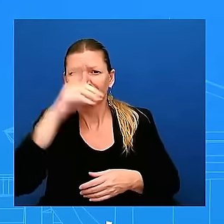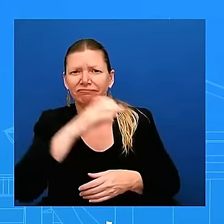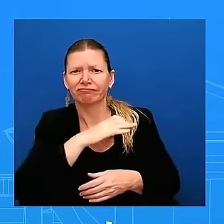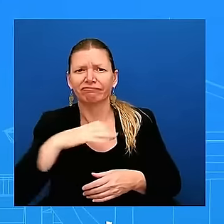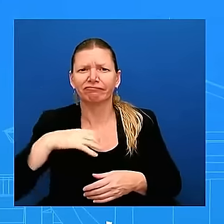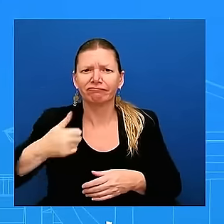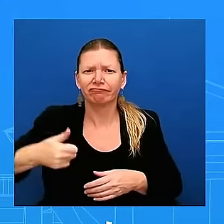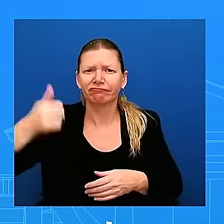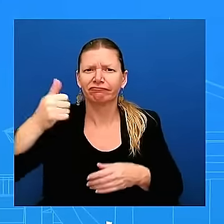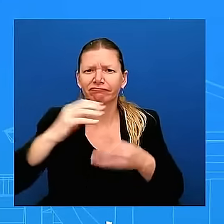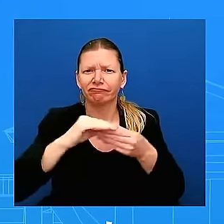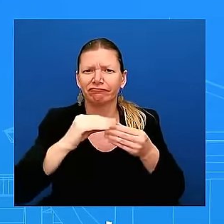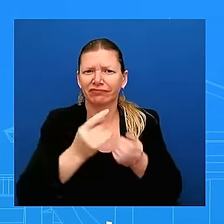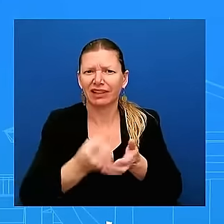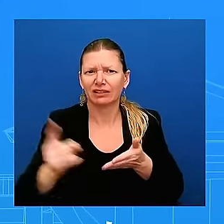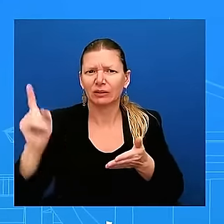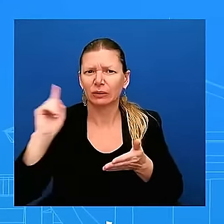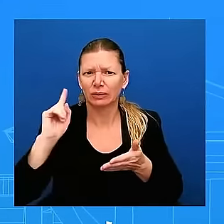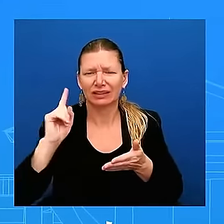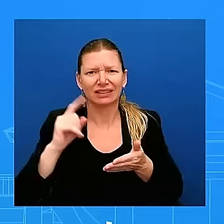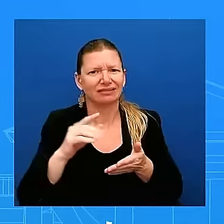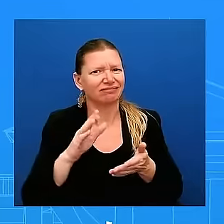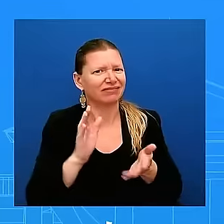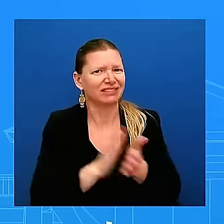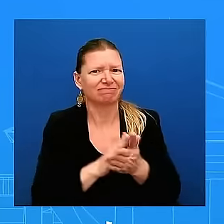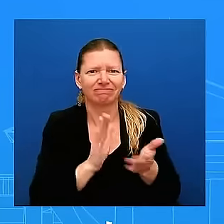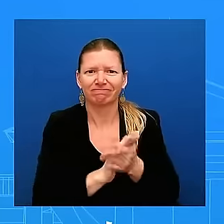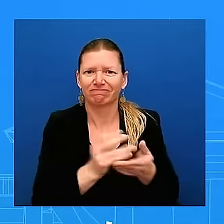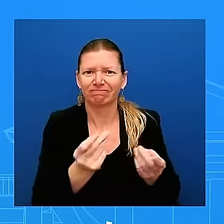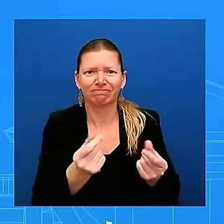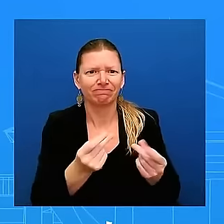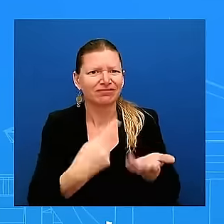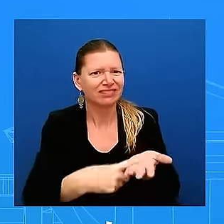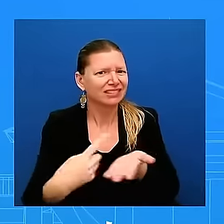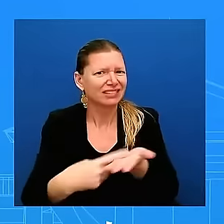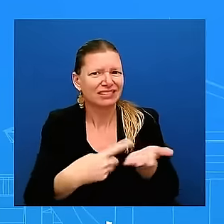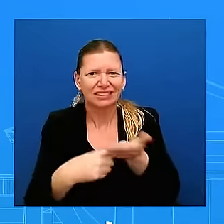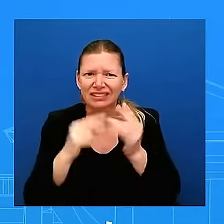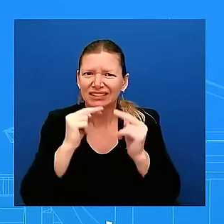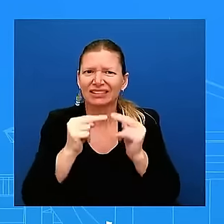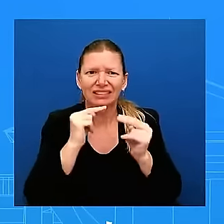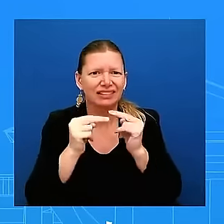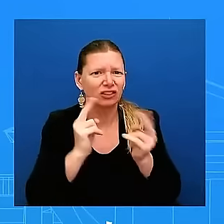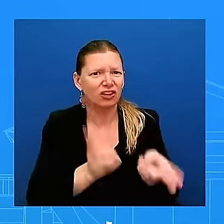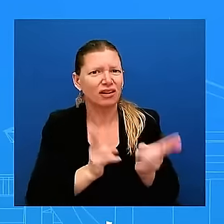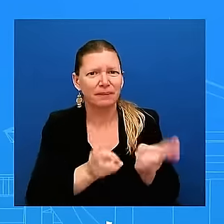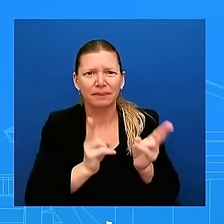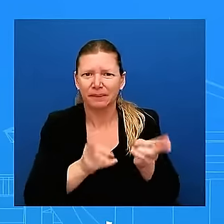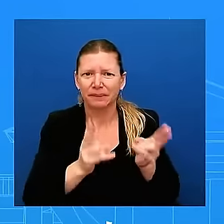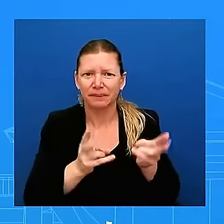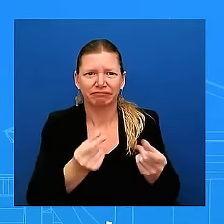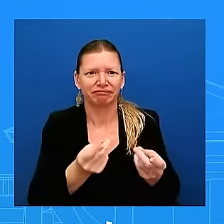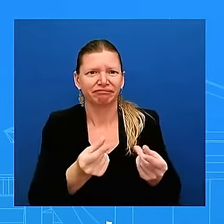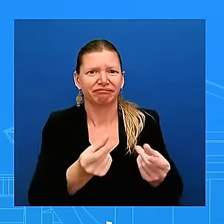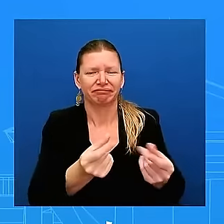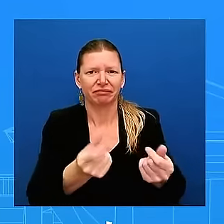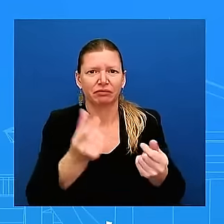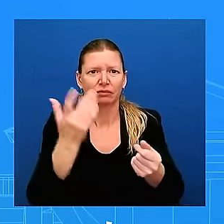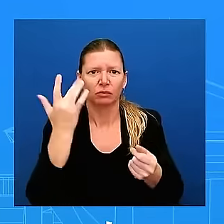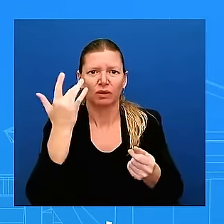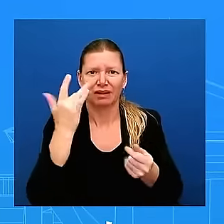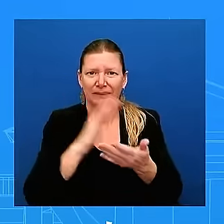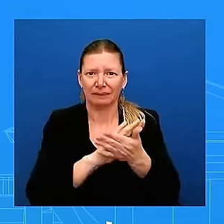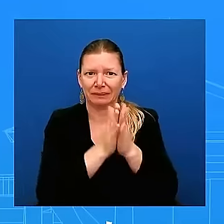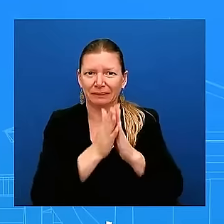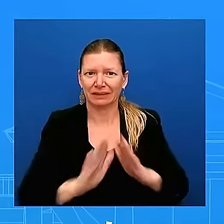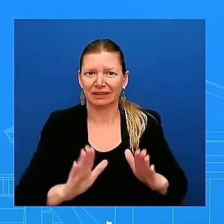peace conference that russia should be at the table is it the white house's view that the next peace talks need to take place before november